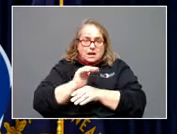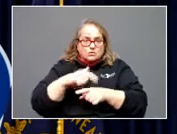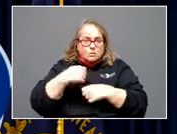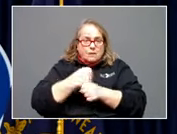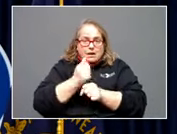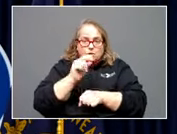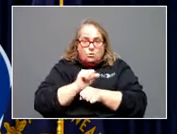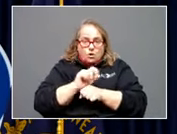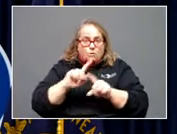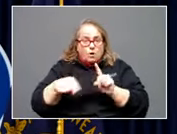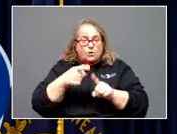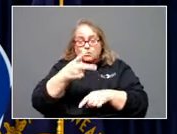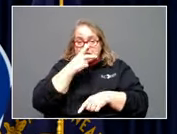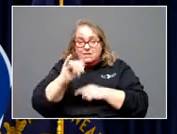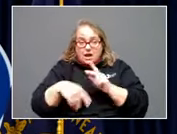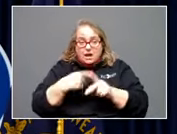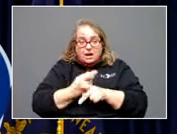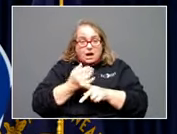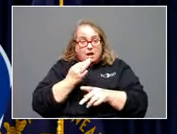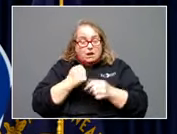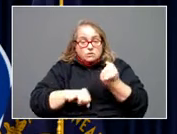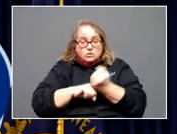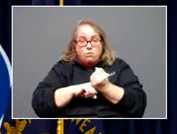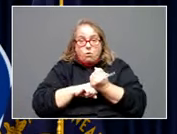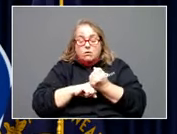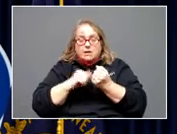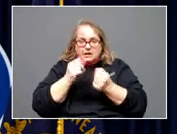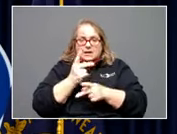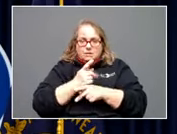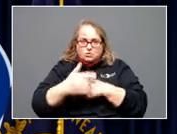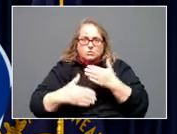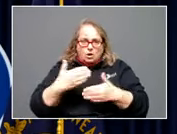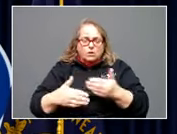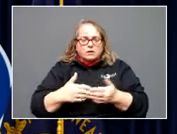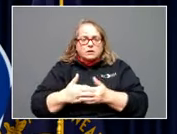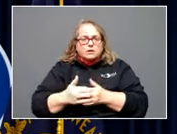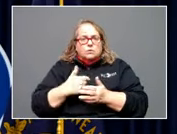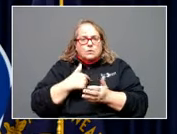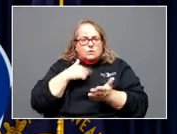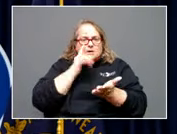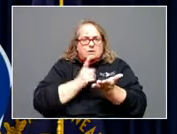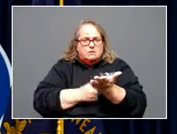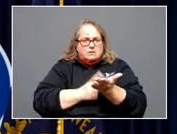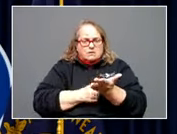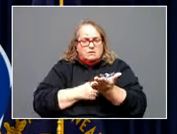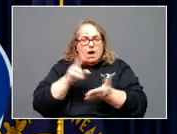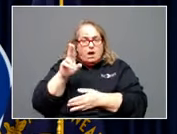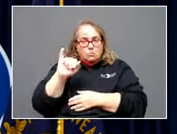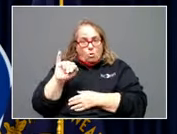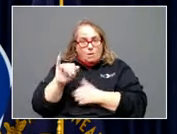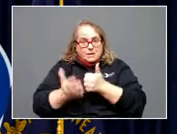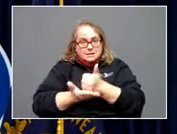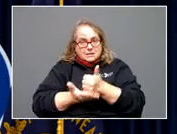that type of outpouring of support, it keeps you going. All right, we're going to go over disaster unemployment assistance again because we